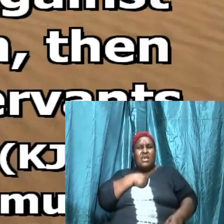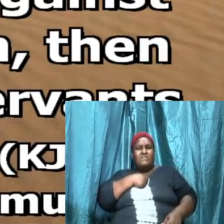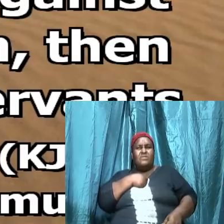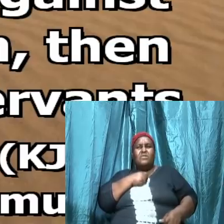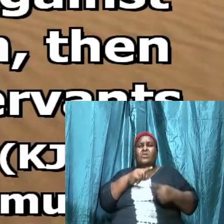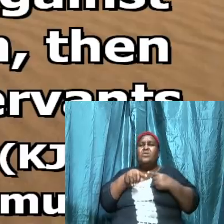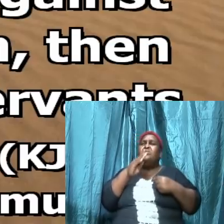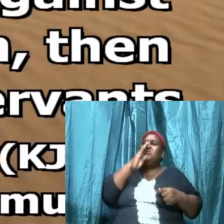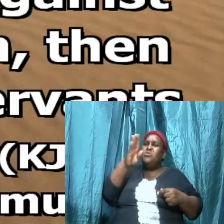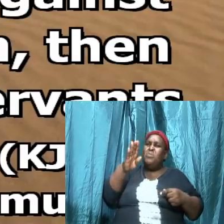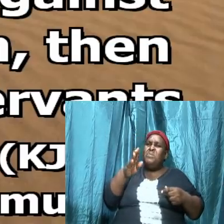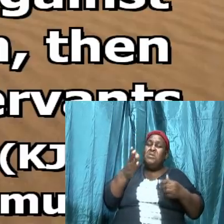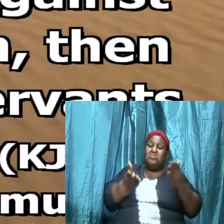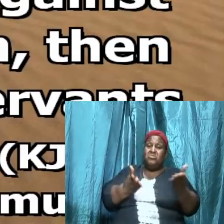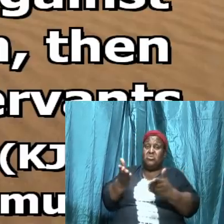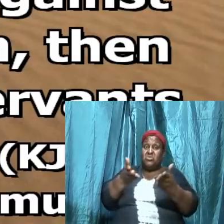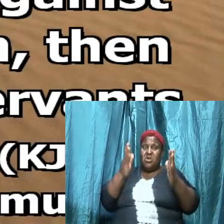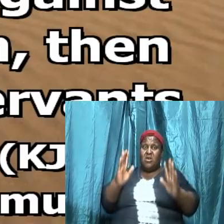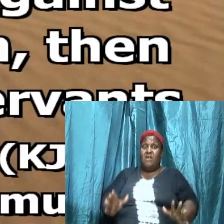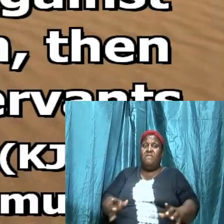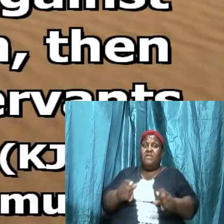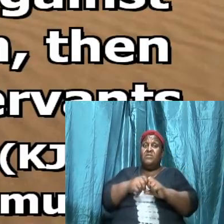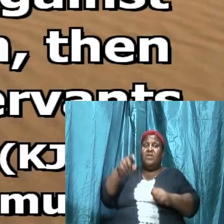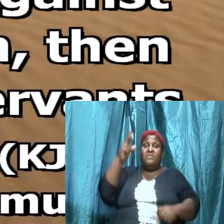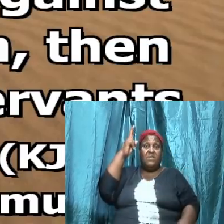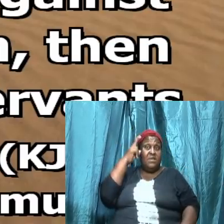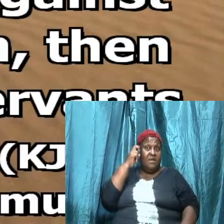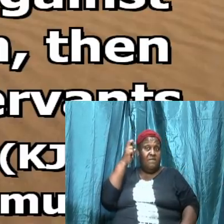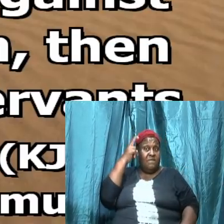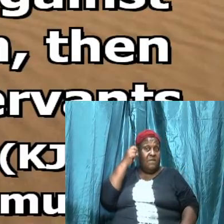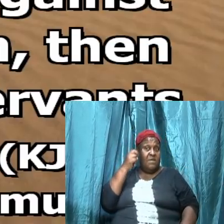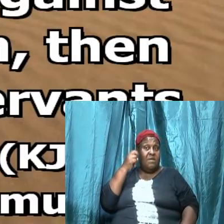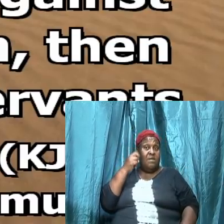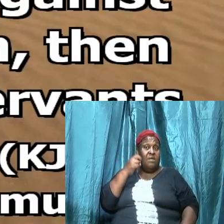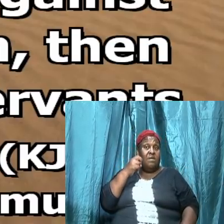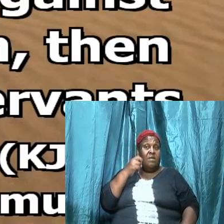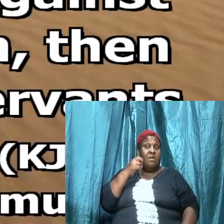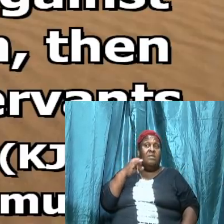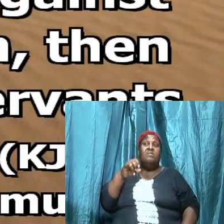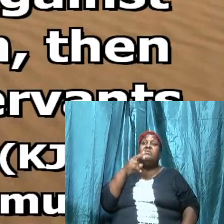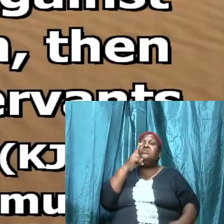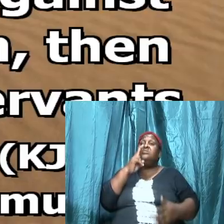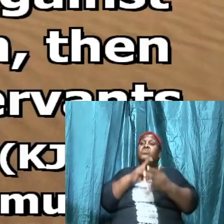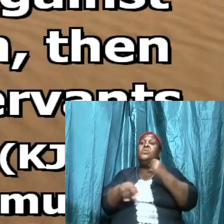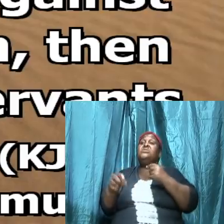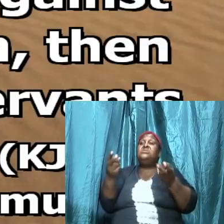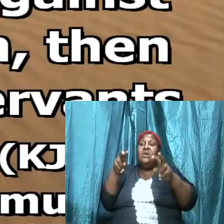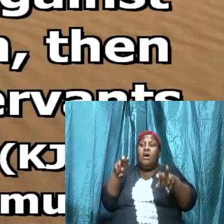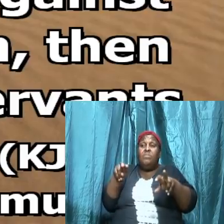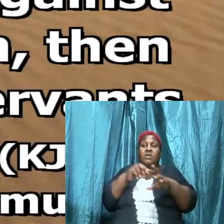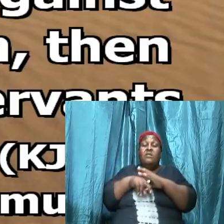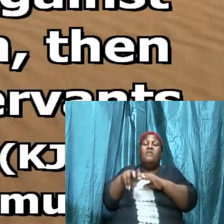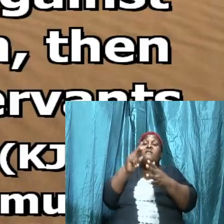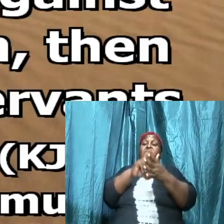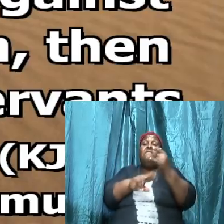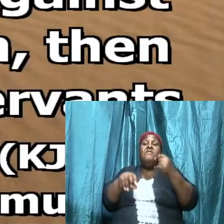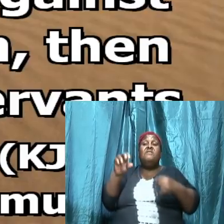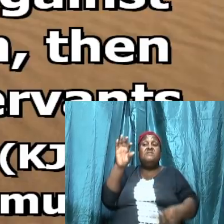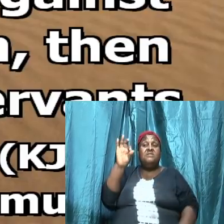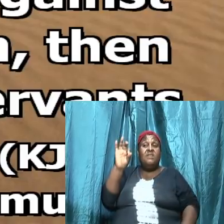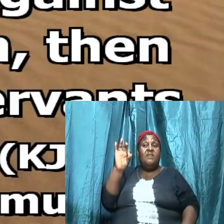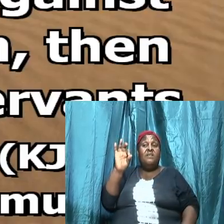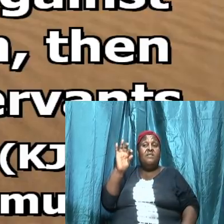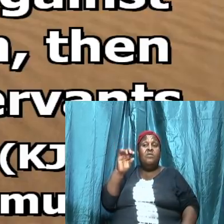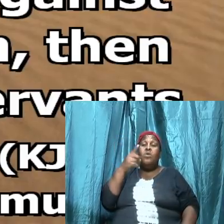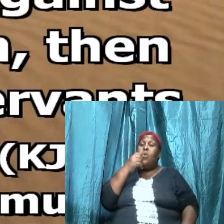be servants of the adversary this is what is happening in verse 9 here this is the nature of the battle even to this day